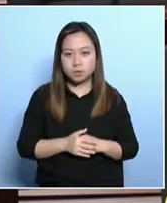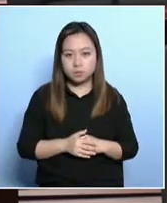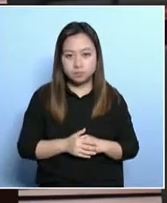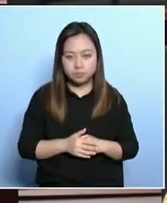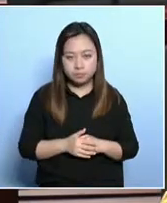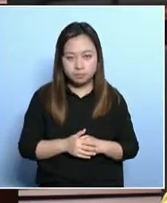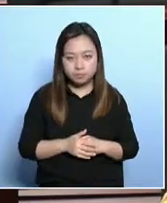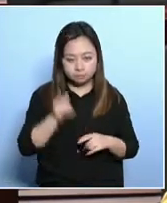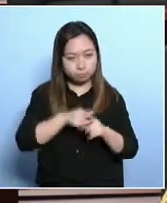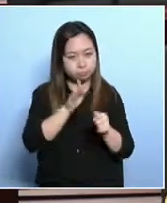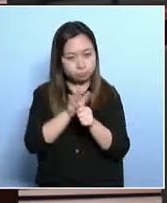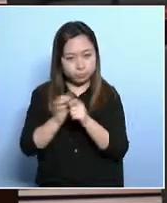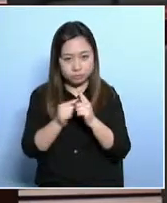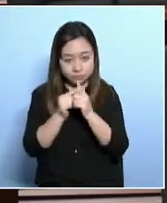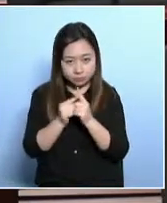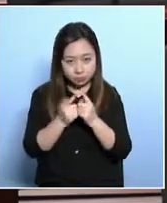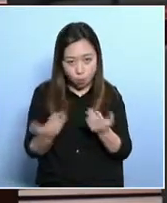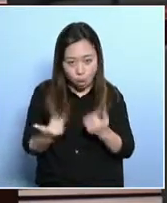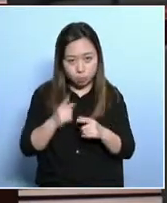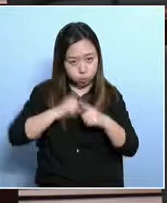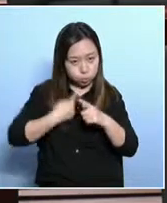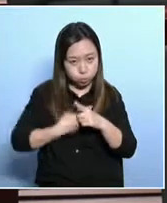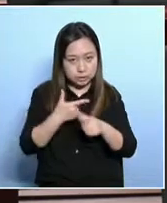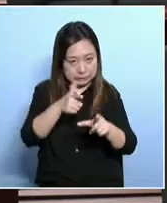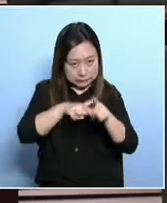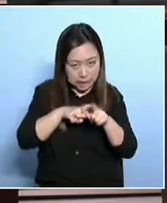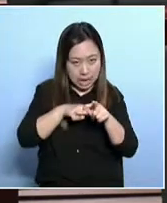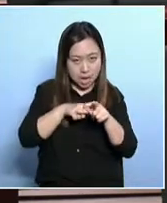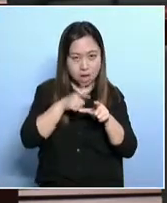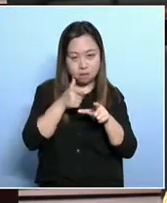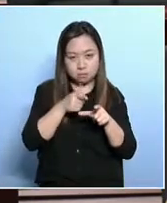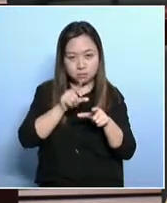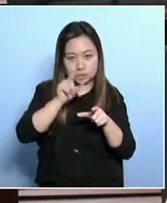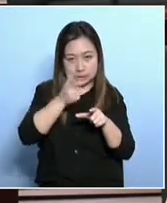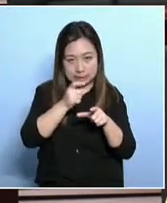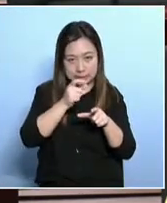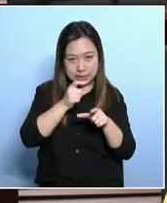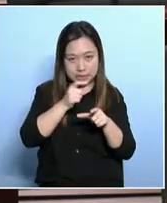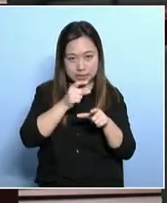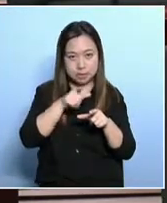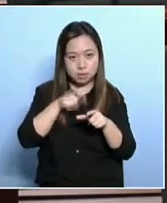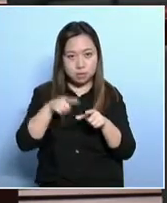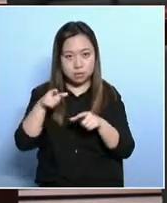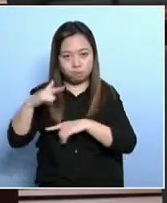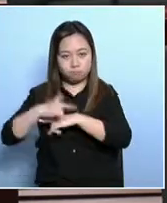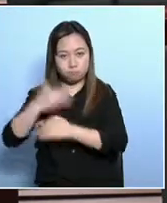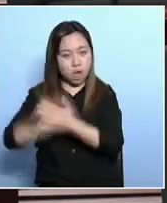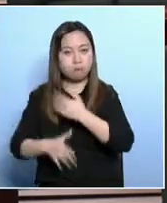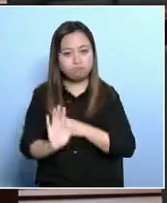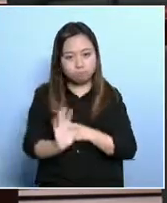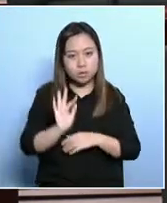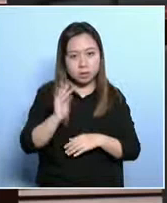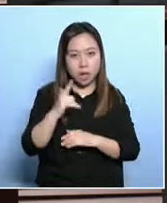it's very stringent. Right now, it says that the wages earned each